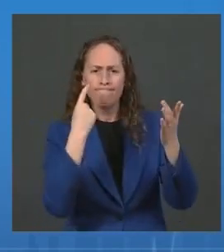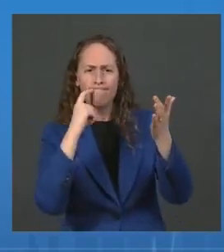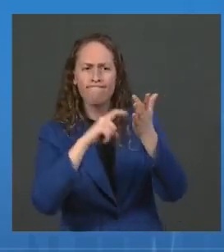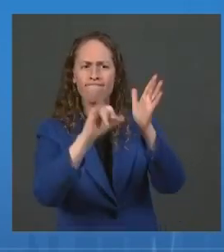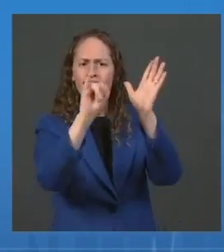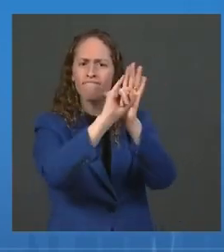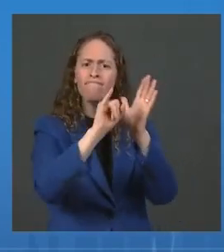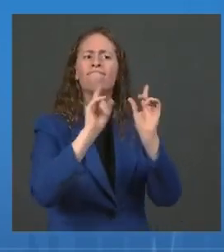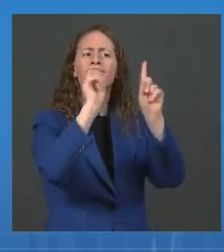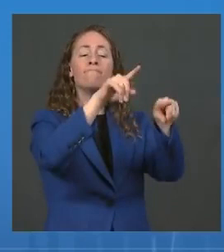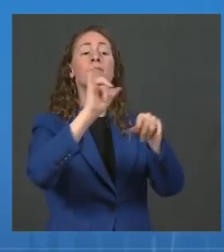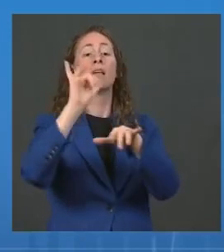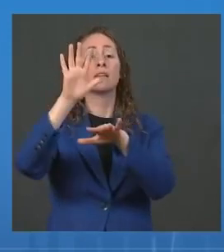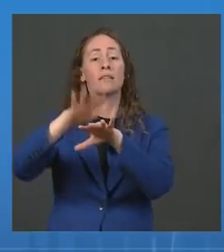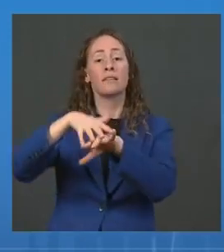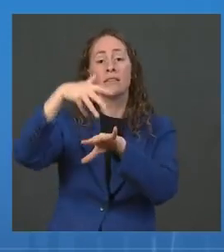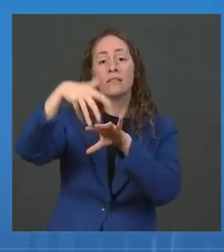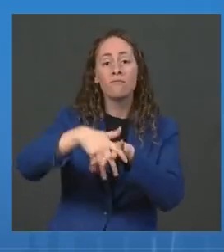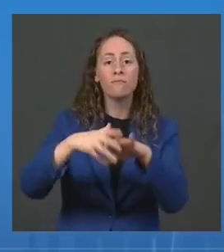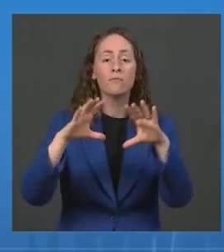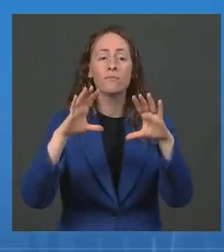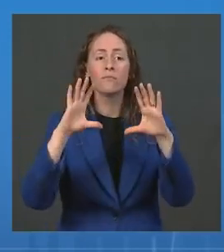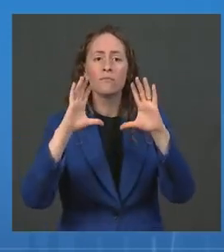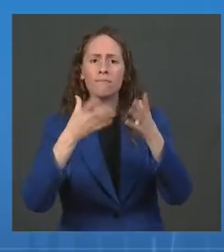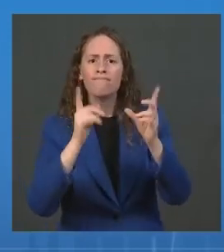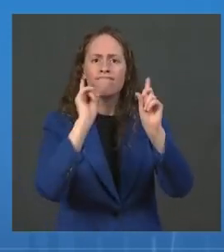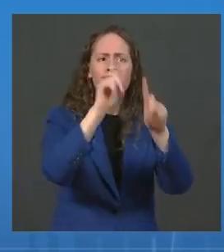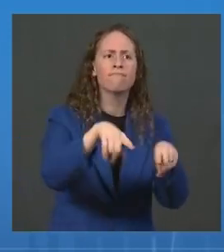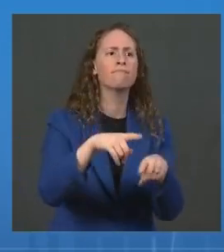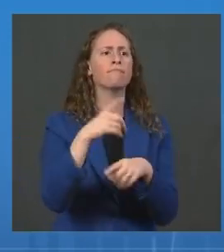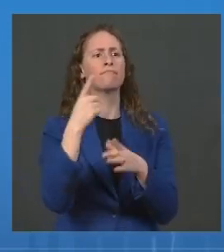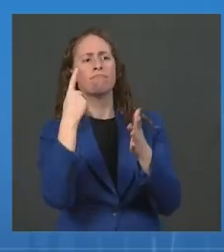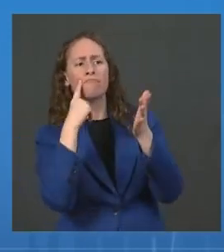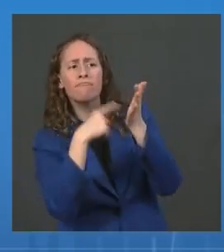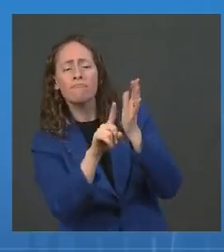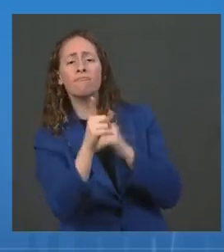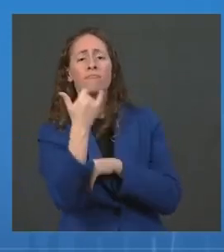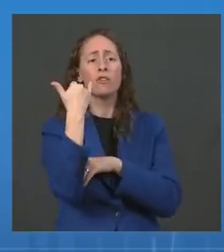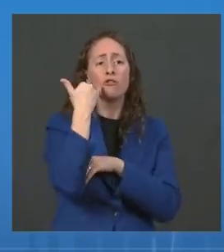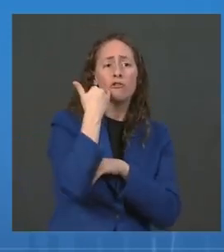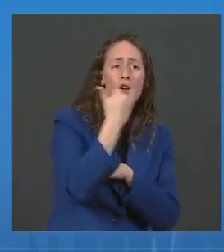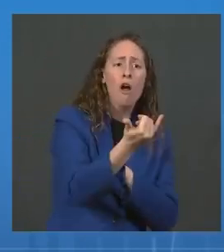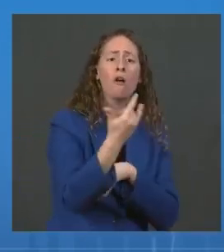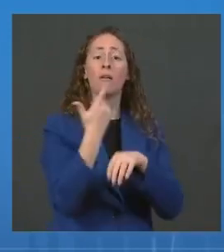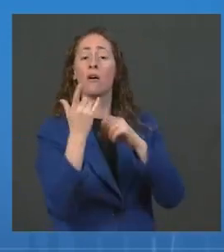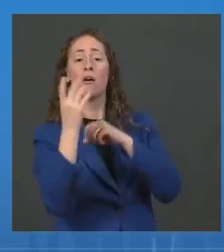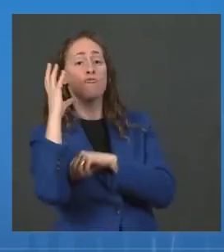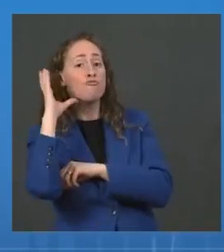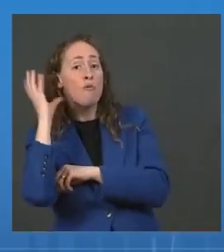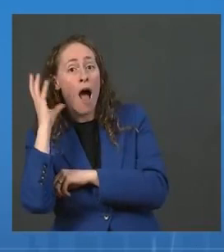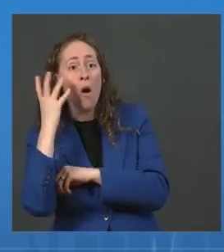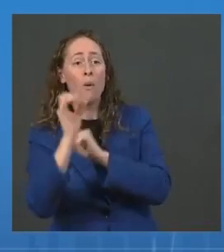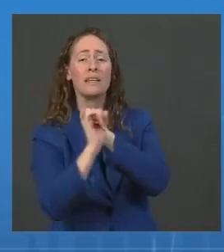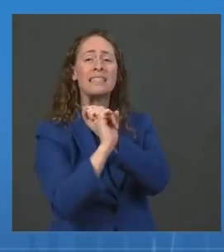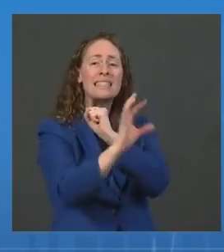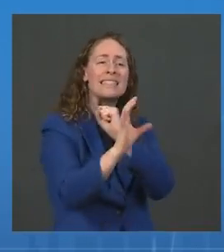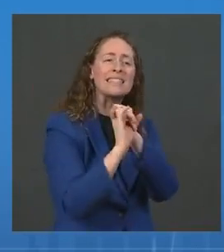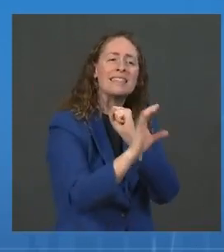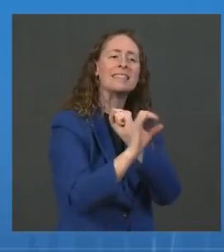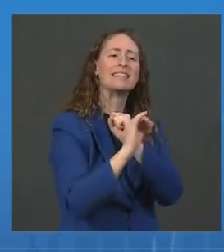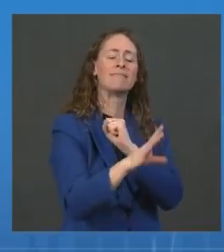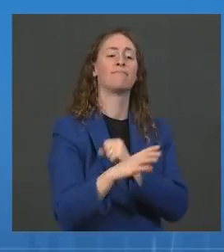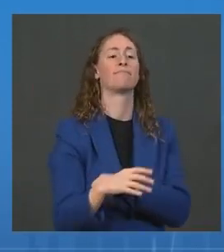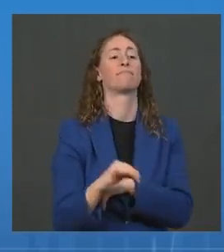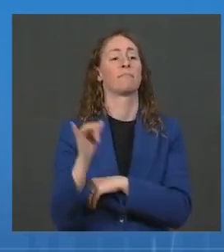mobile vans, phone calls, radio ads, and door-to-door canvassing. In South Central Texas, Quero Regional Hospital developed a